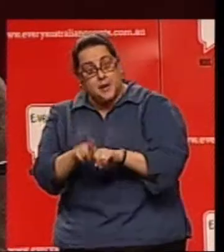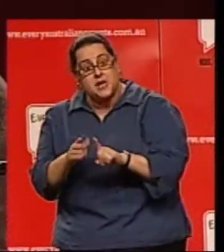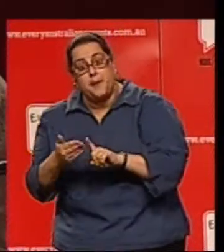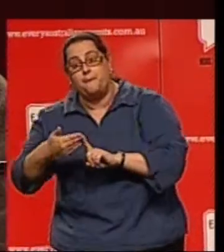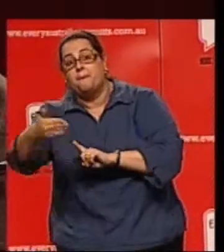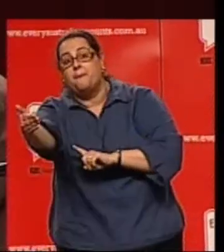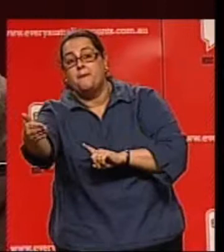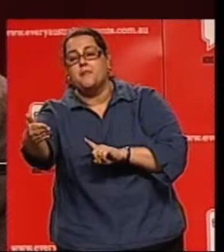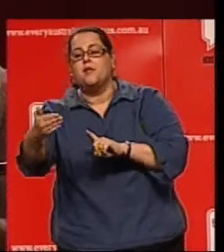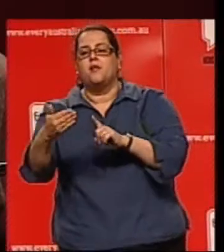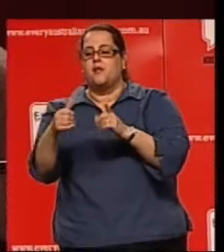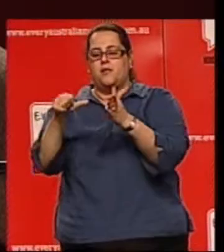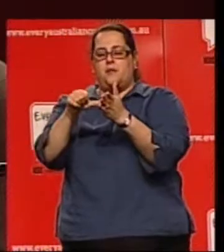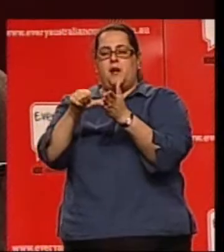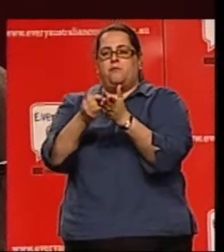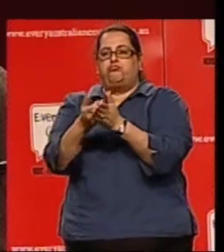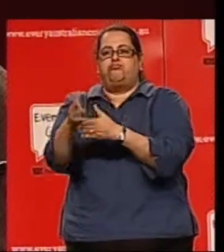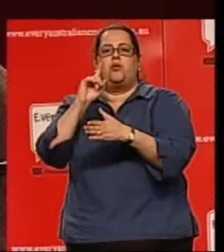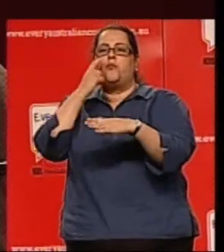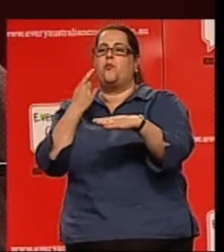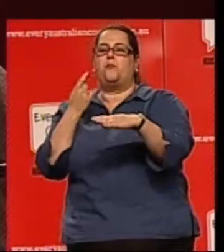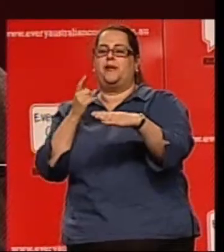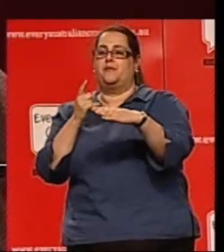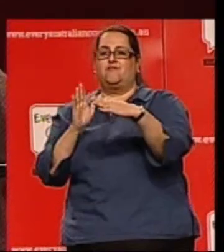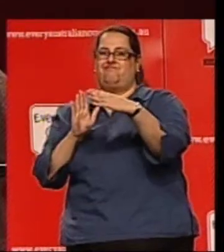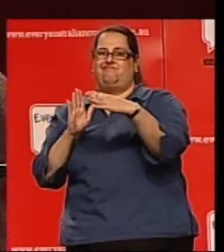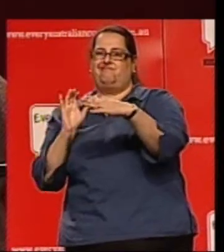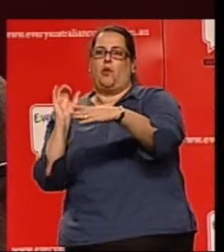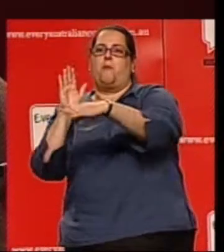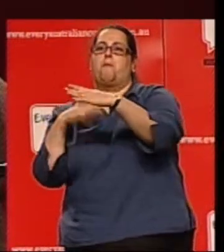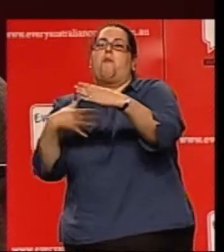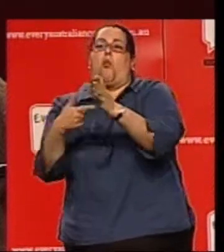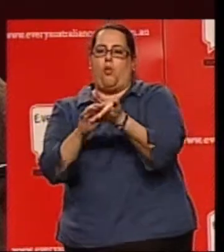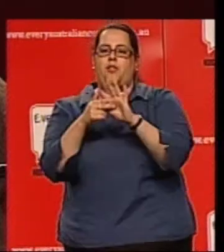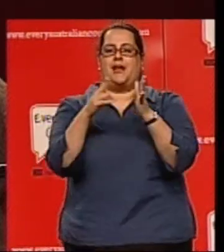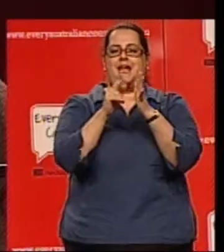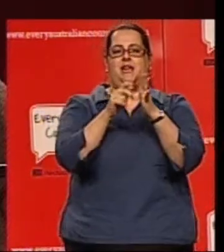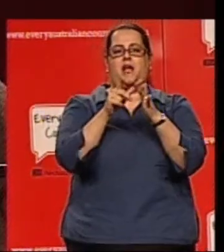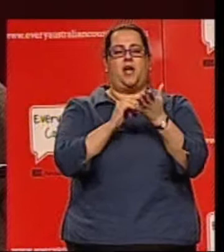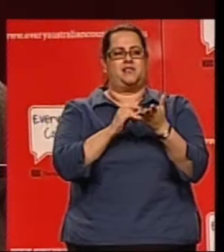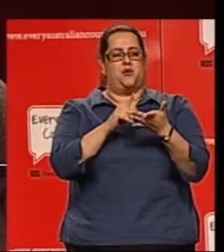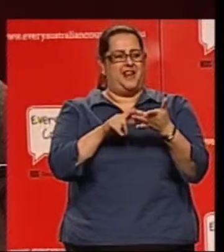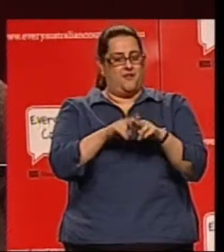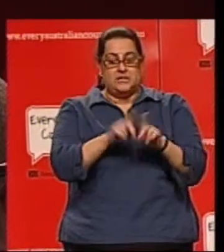the current system would exceed those recommended by the NDIS. So where is the argument of doing nothing?